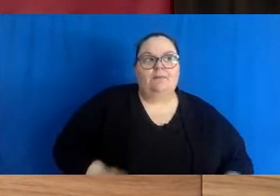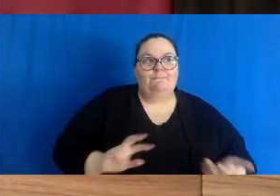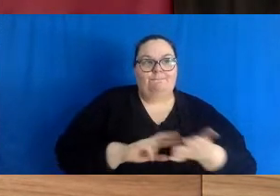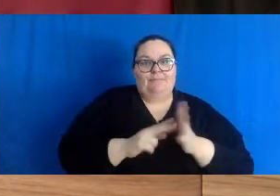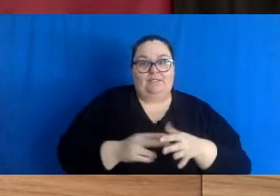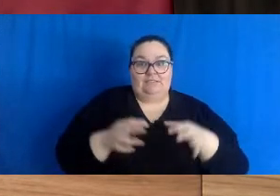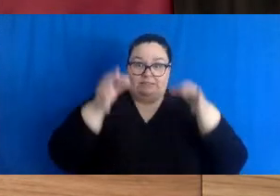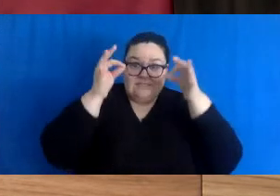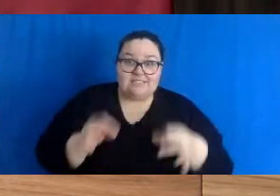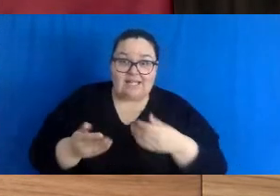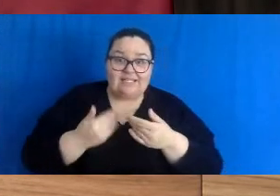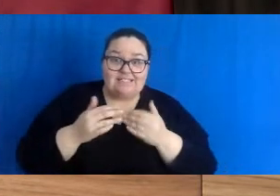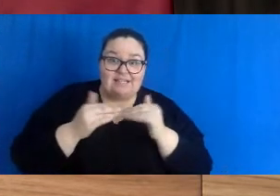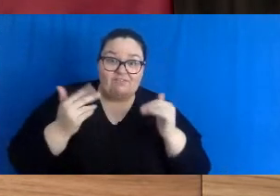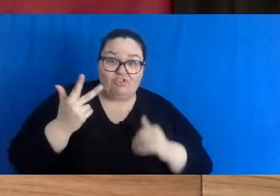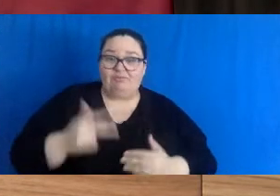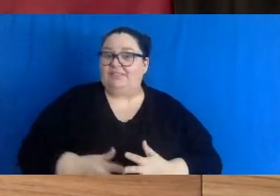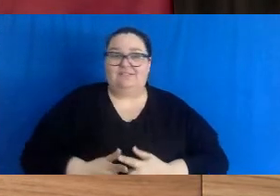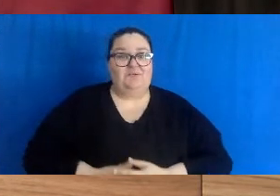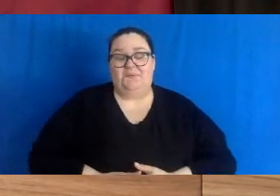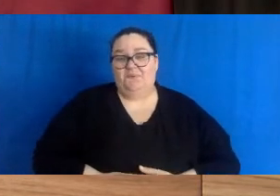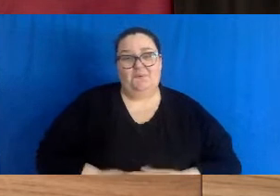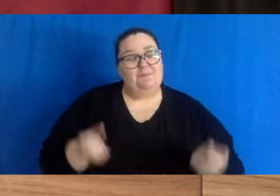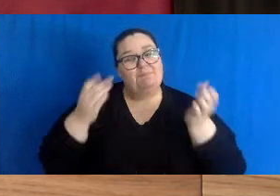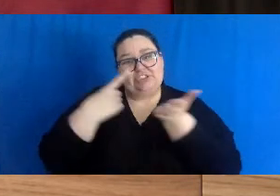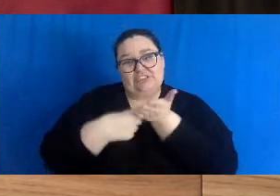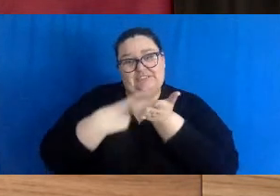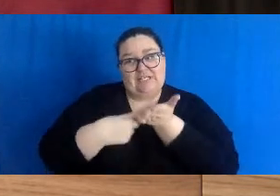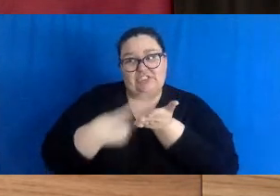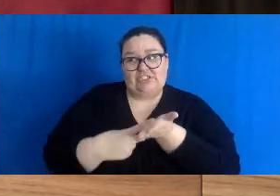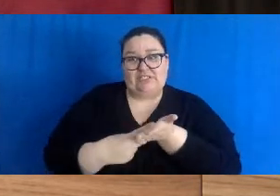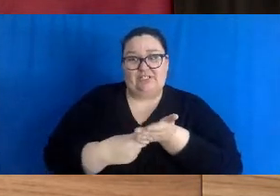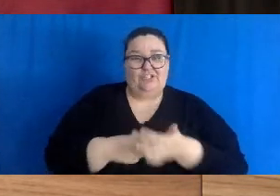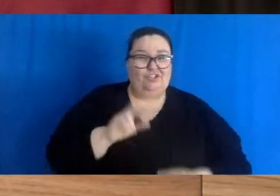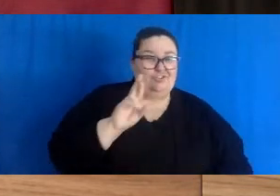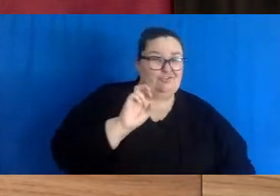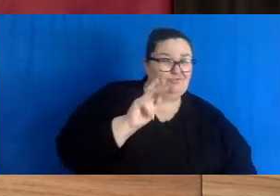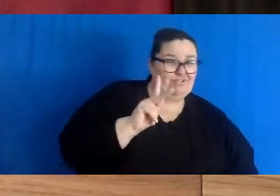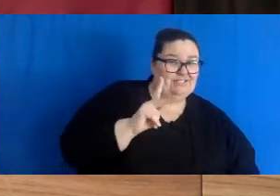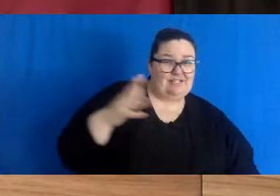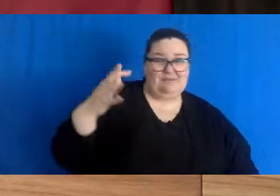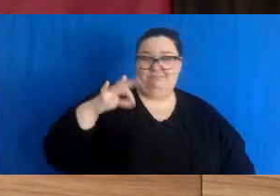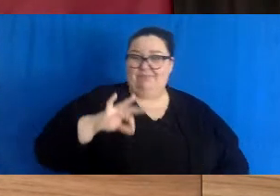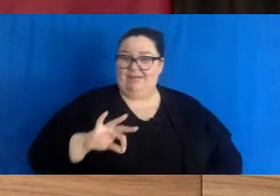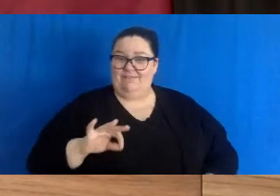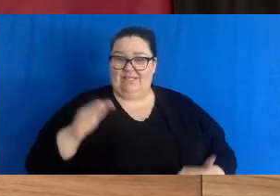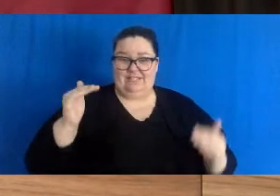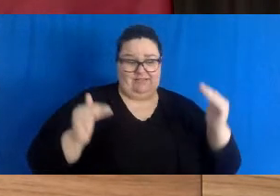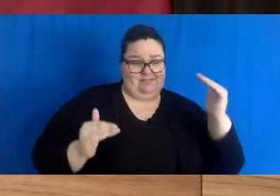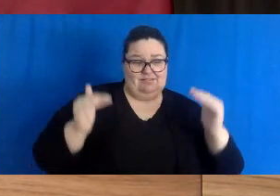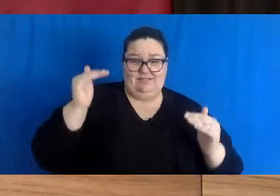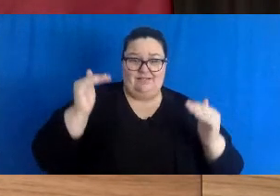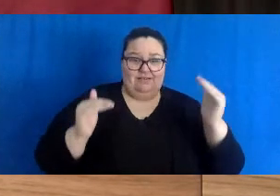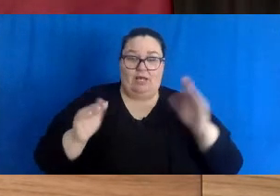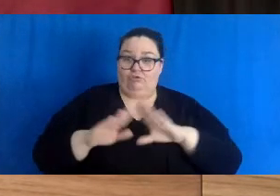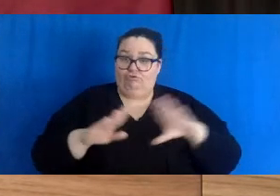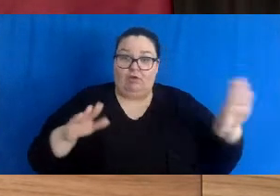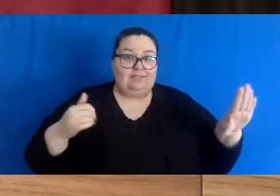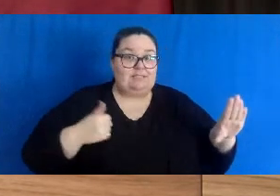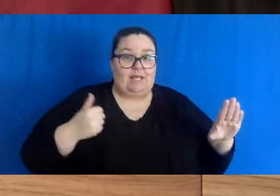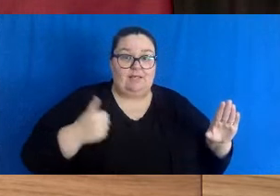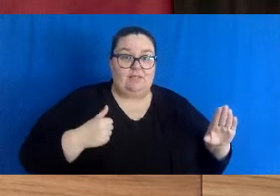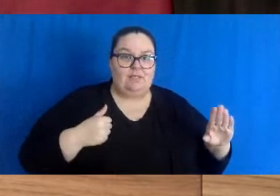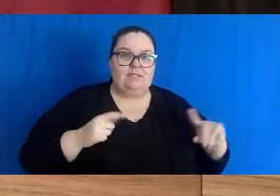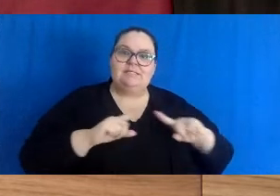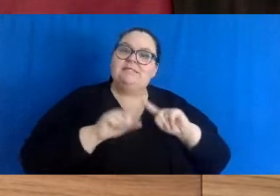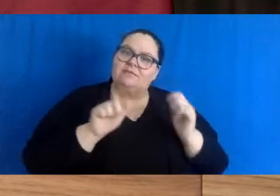take lightly. There are lots of discussion weighing the risks and benefits. And you'll see across this country that there are different